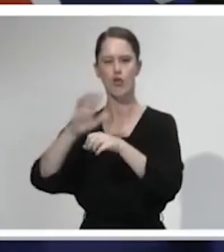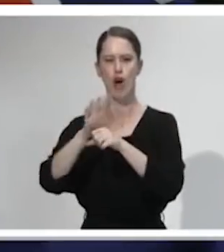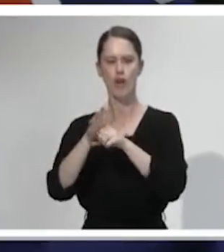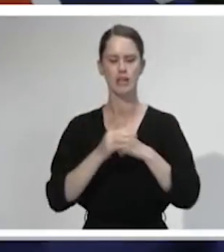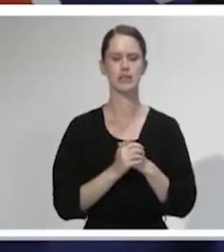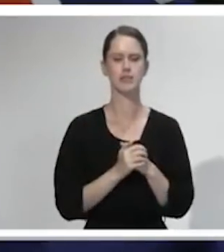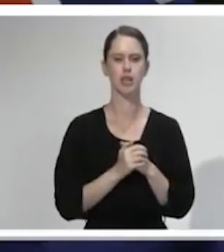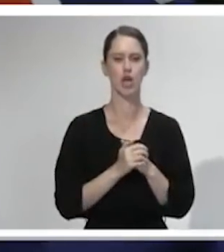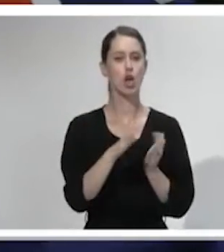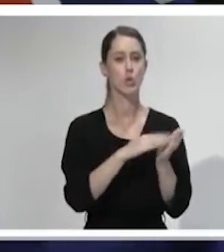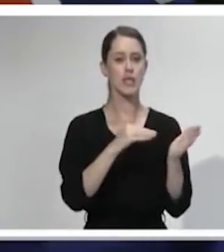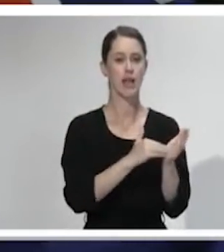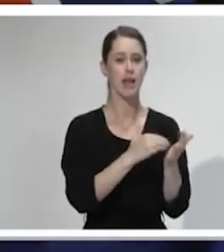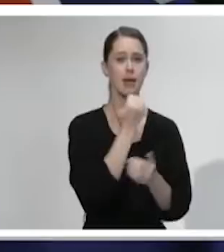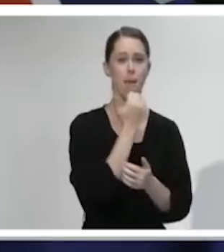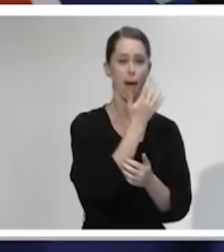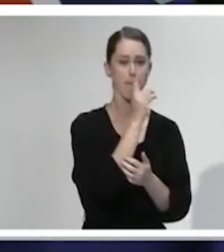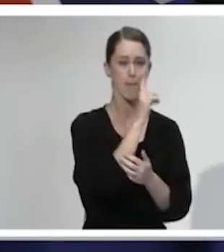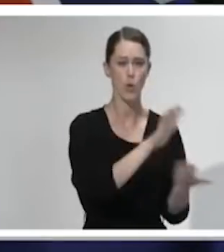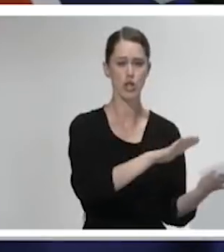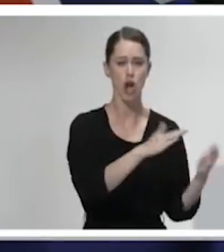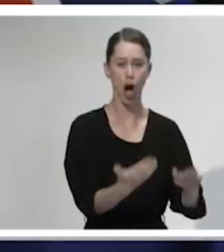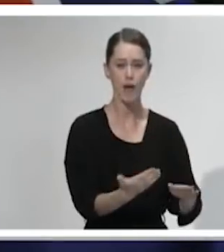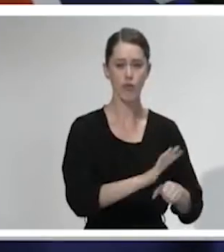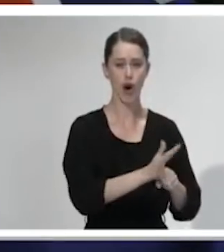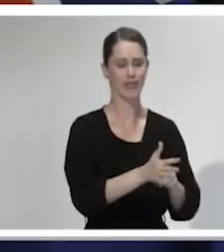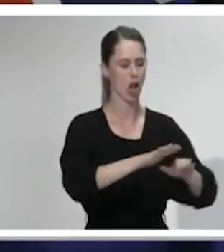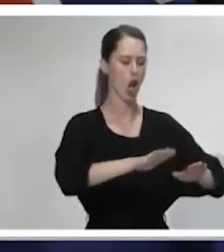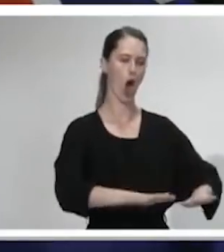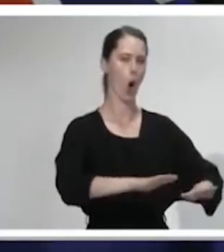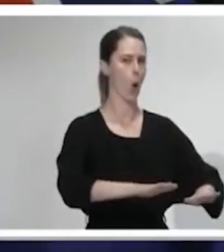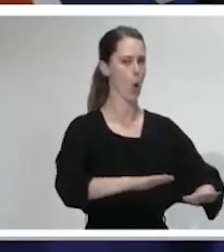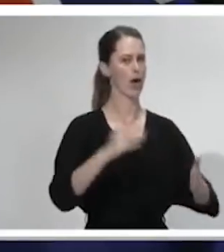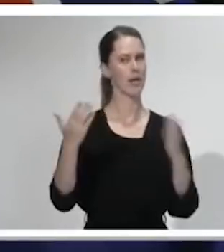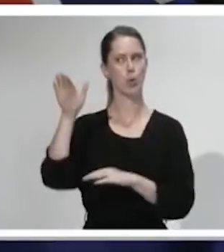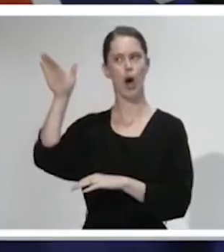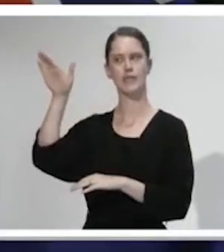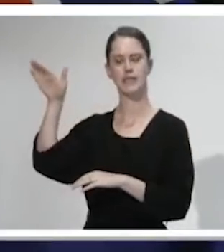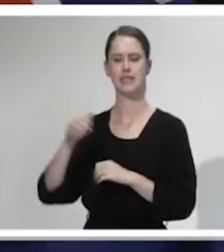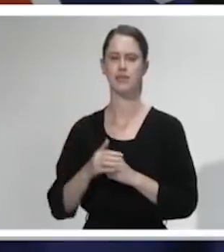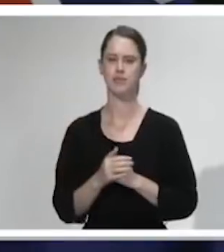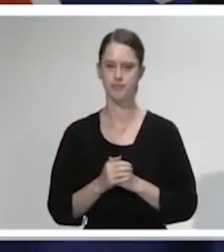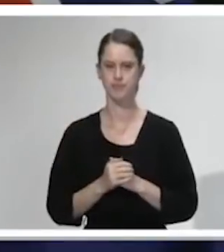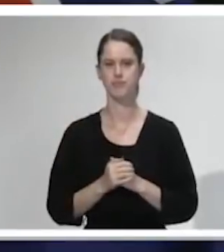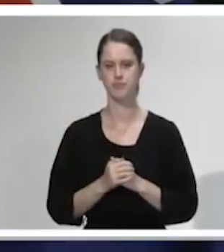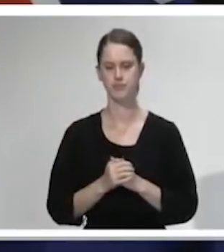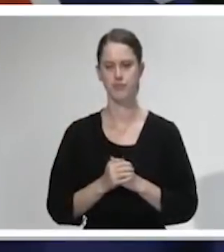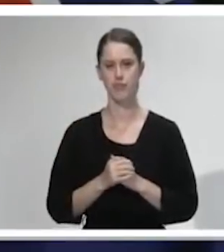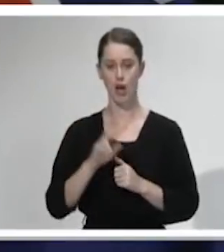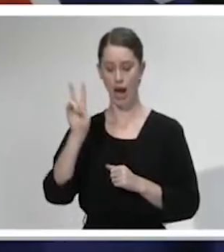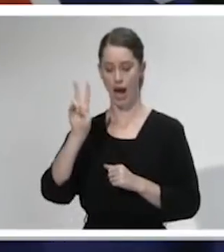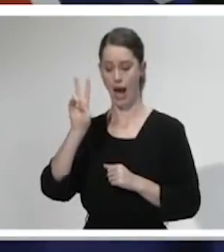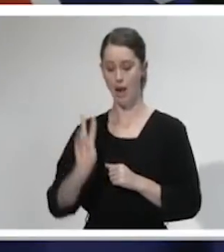mortality rates in the world. Nearly every case identified since April 1